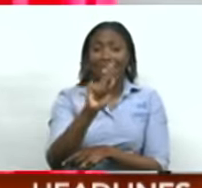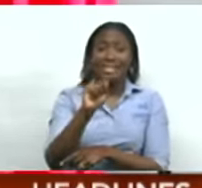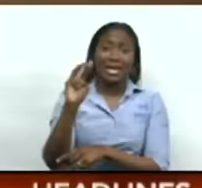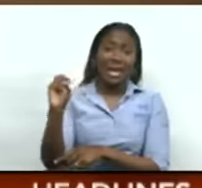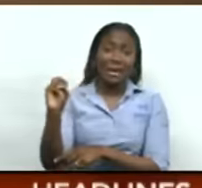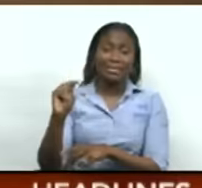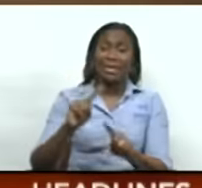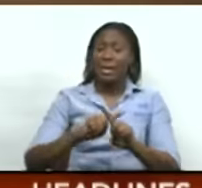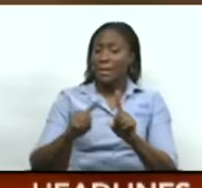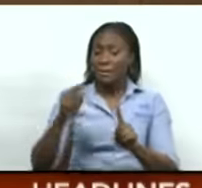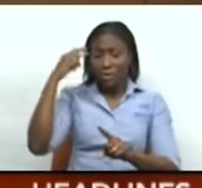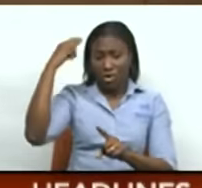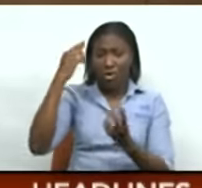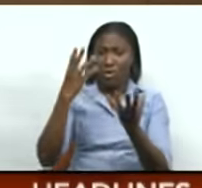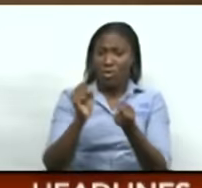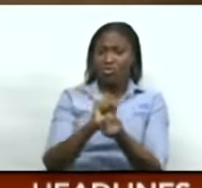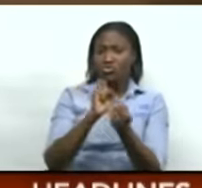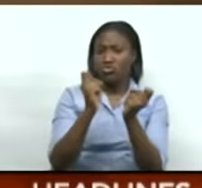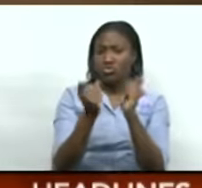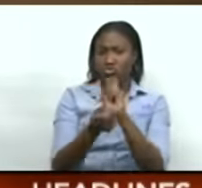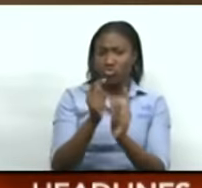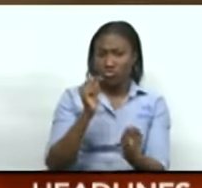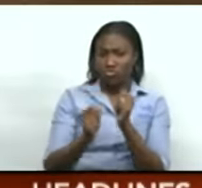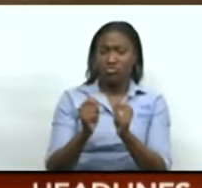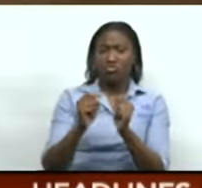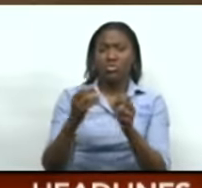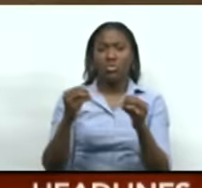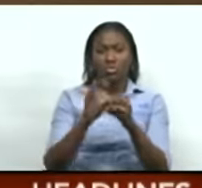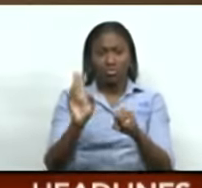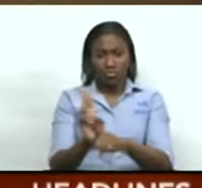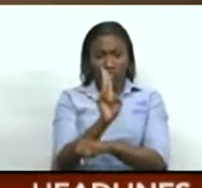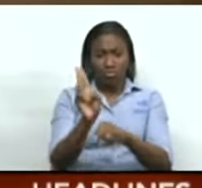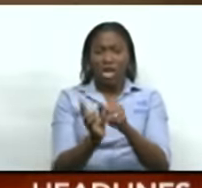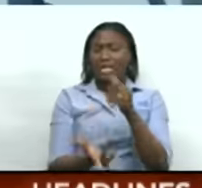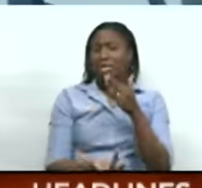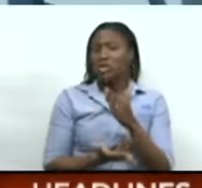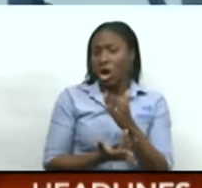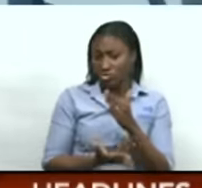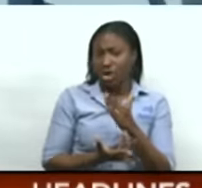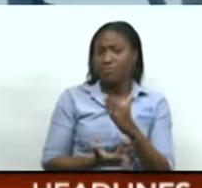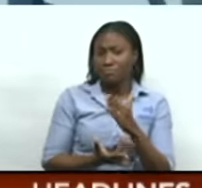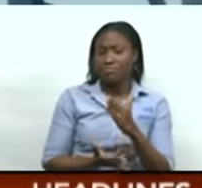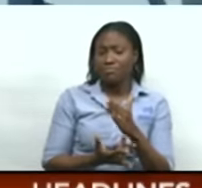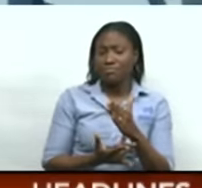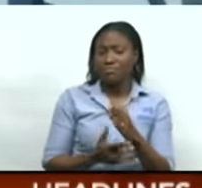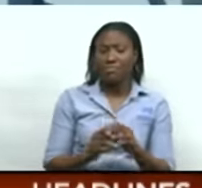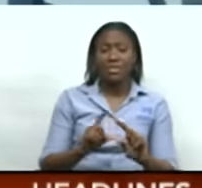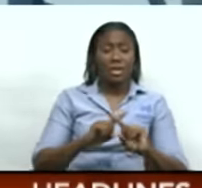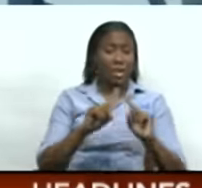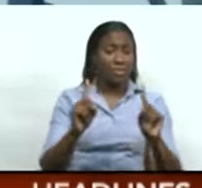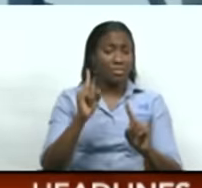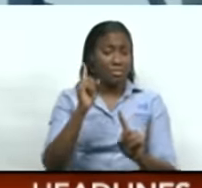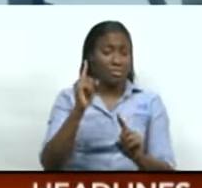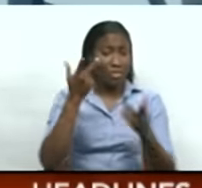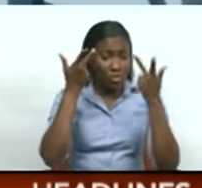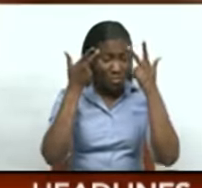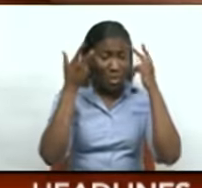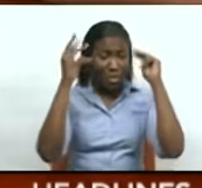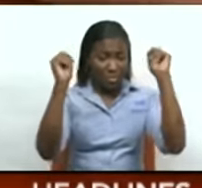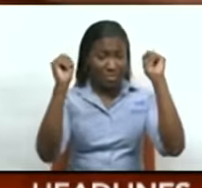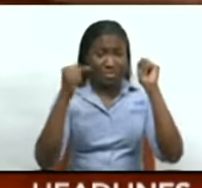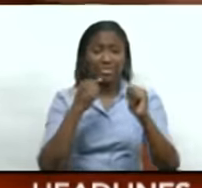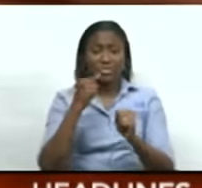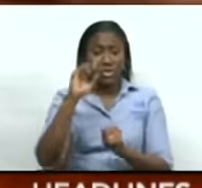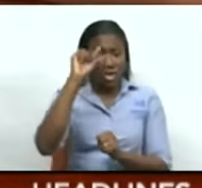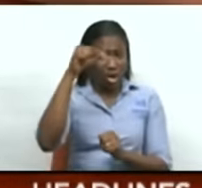remains focused on transforming the country to become a technologically advanced one. To do so, the prime minister says government is seeking